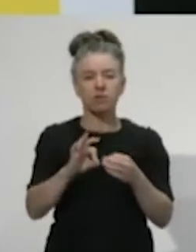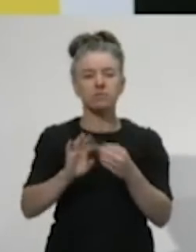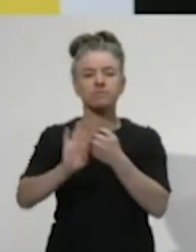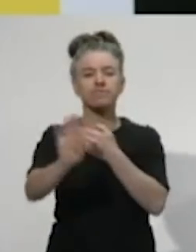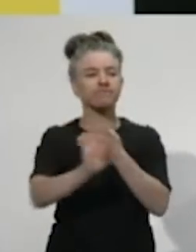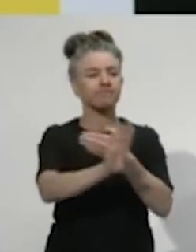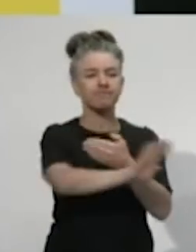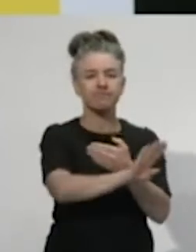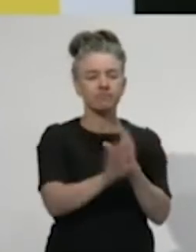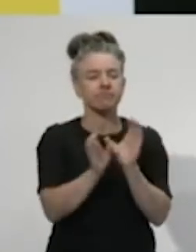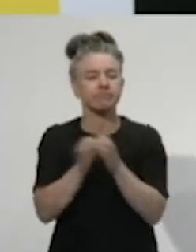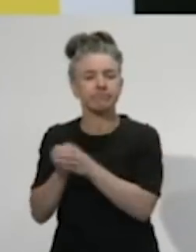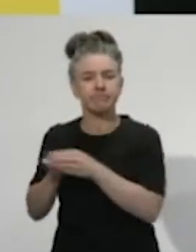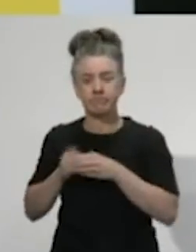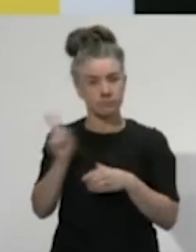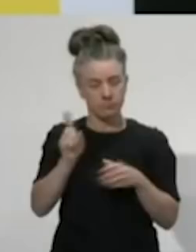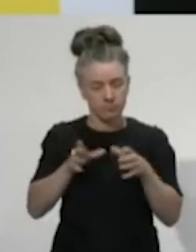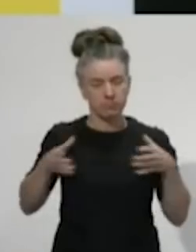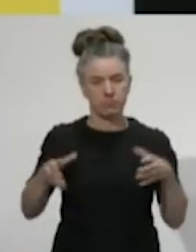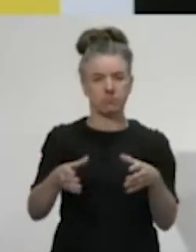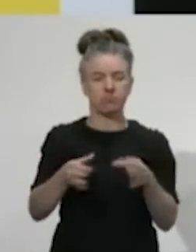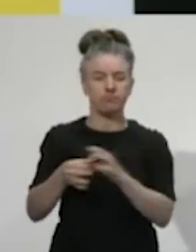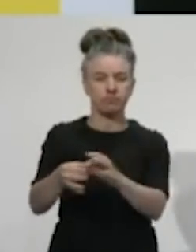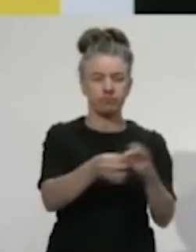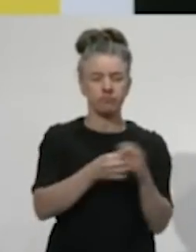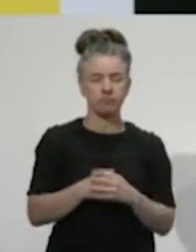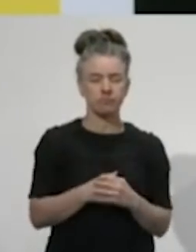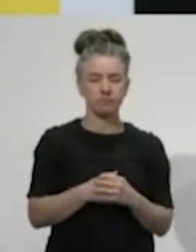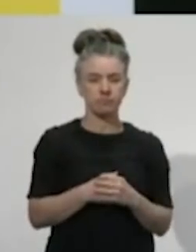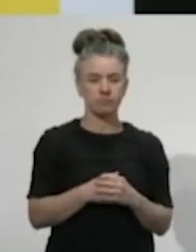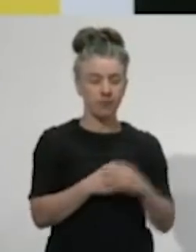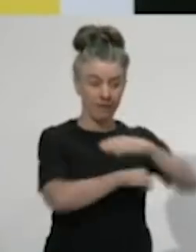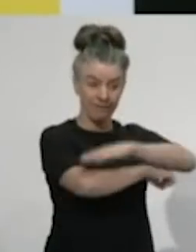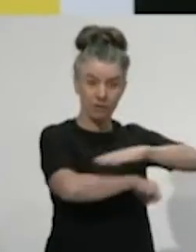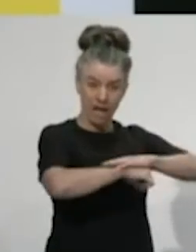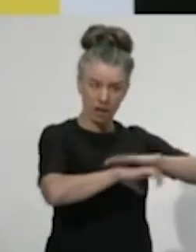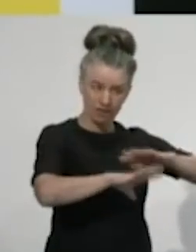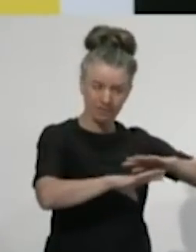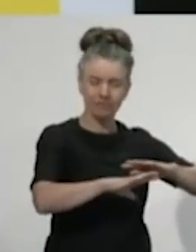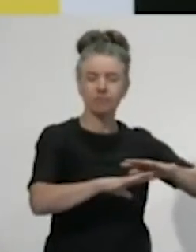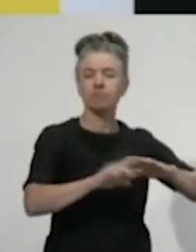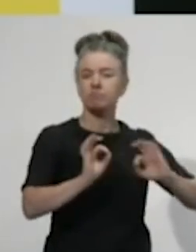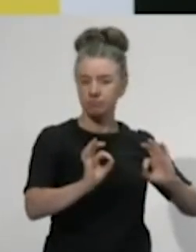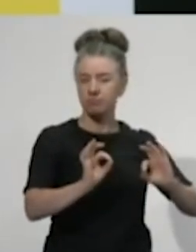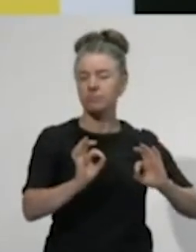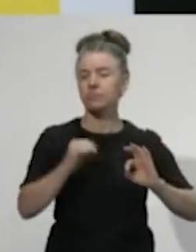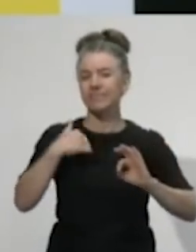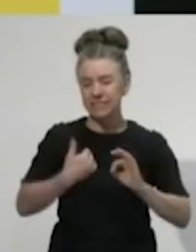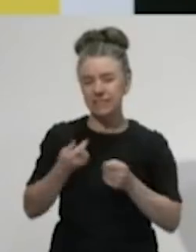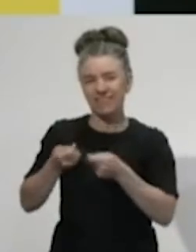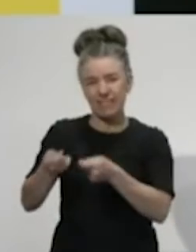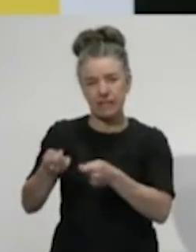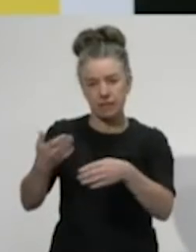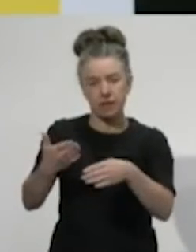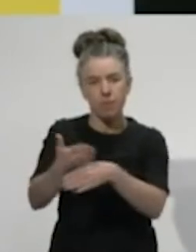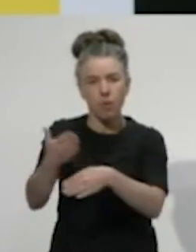These foundations are essential. They are our base. But on top of them, we must build the things that accelerate employment, empower businesses and stimulate our